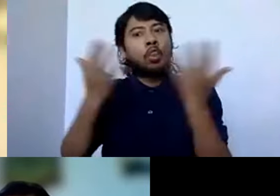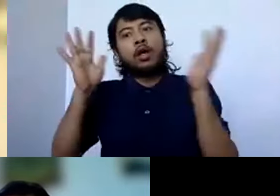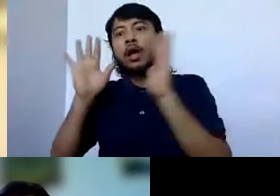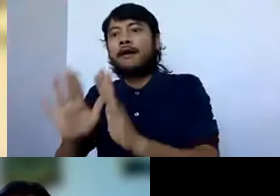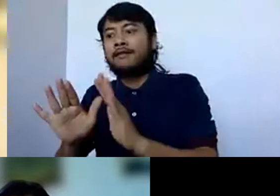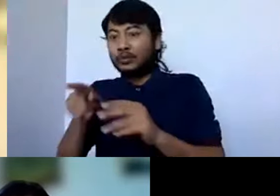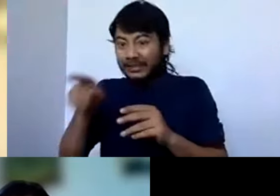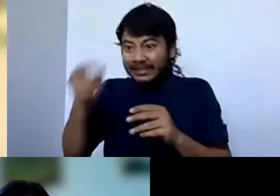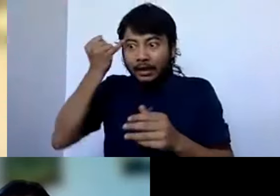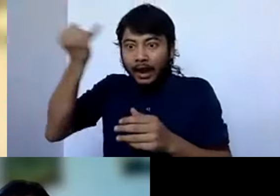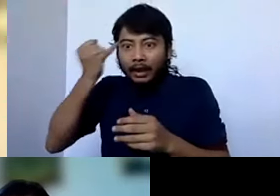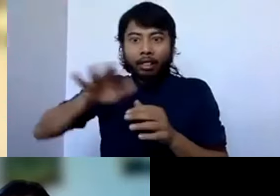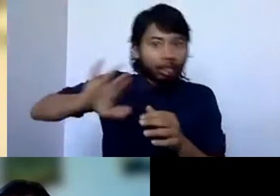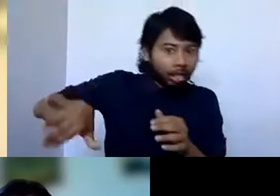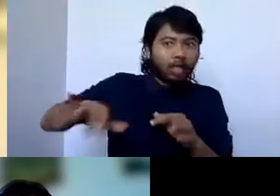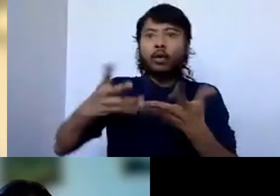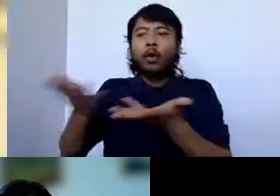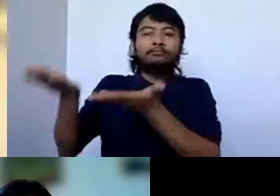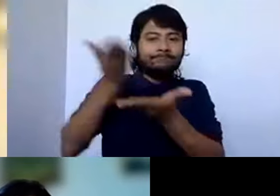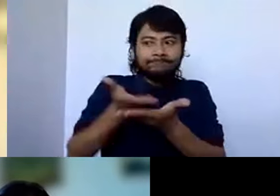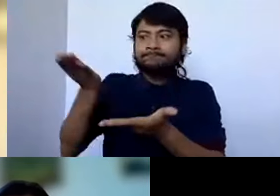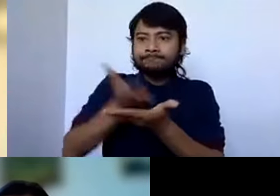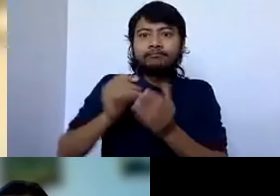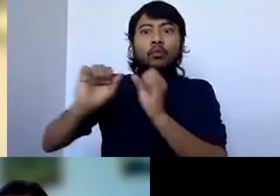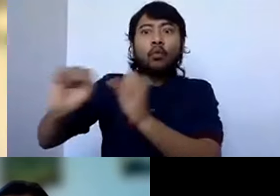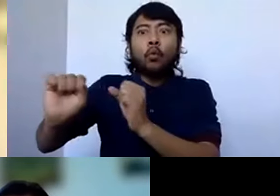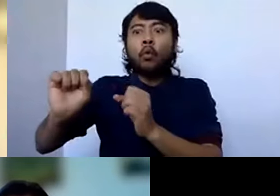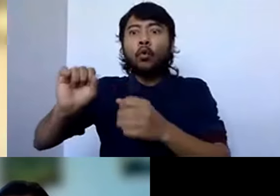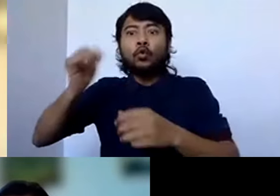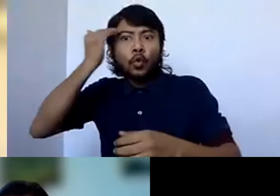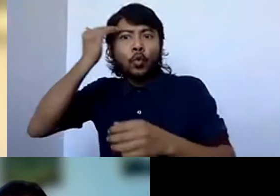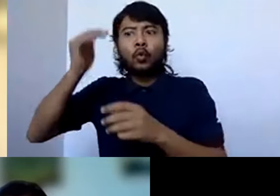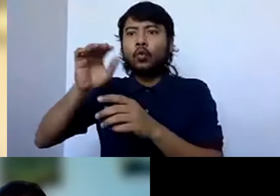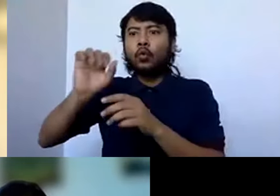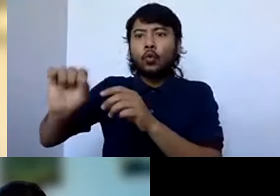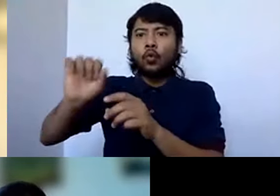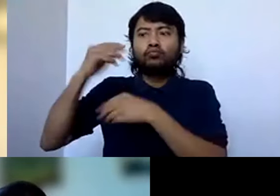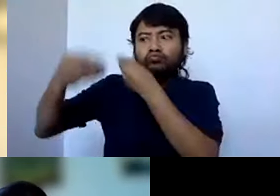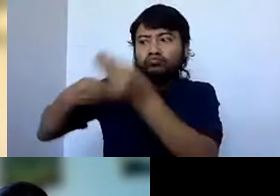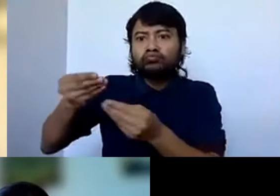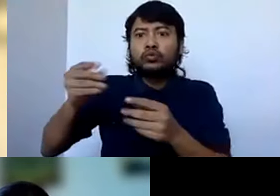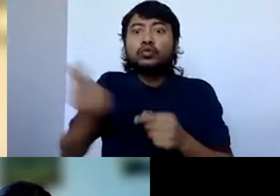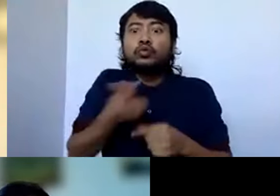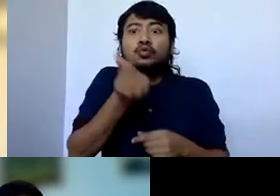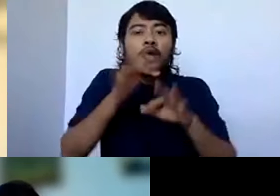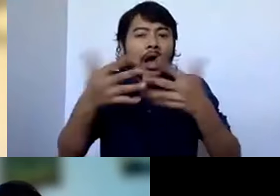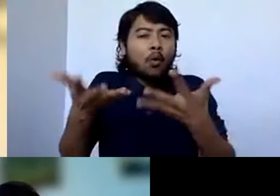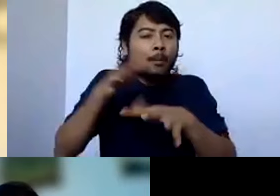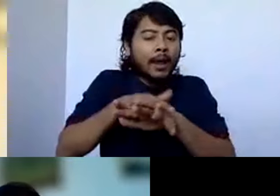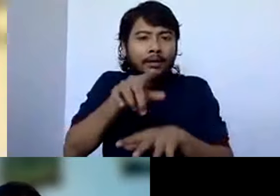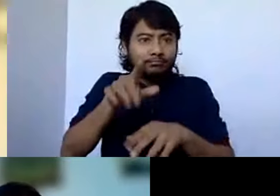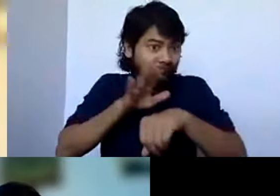tackle climate change if you have any experiences with the tribes of New Zealand. And so, yeah,